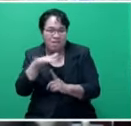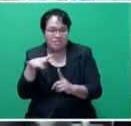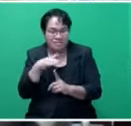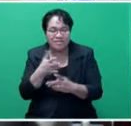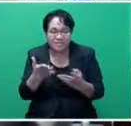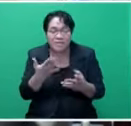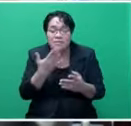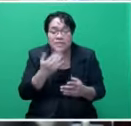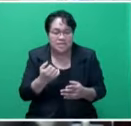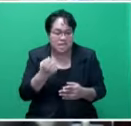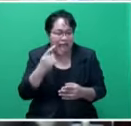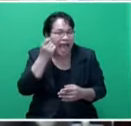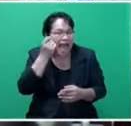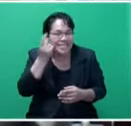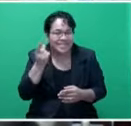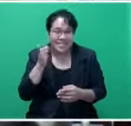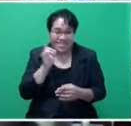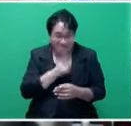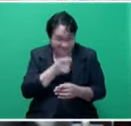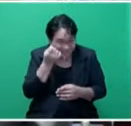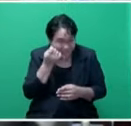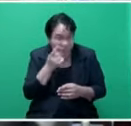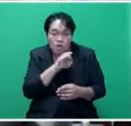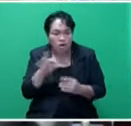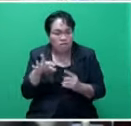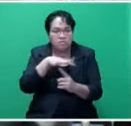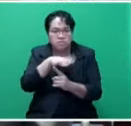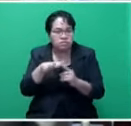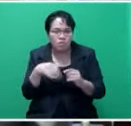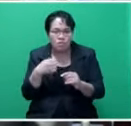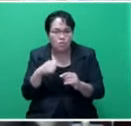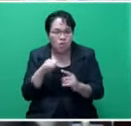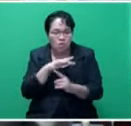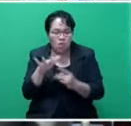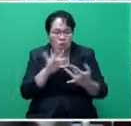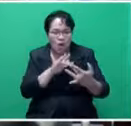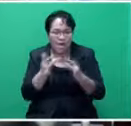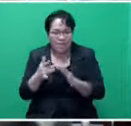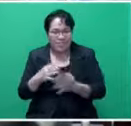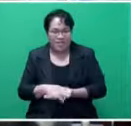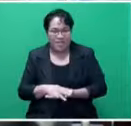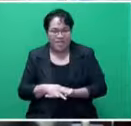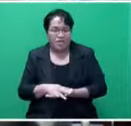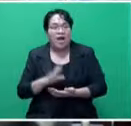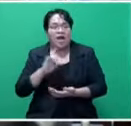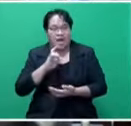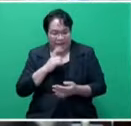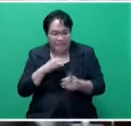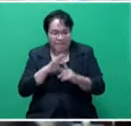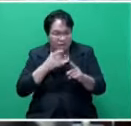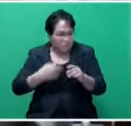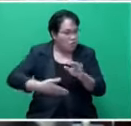connectivity please understand that identifying areas where you don't have mobile phone connectivity so it's like you have to have this exercise we go out